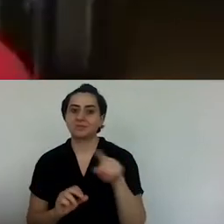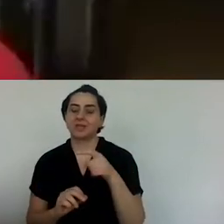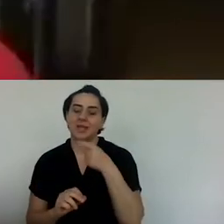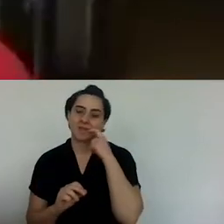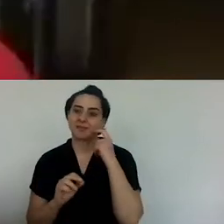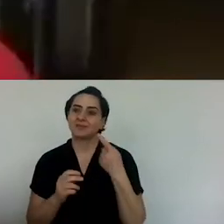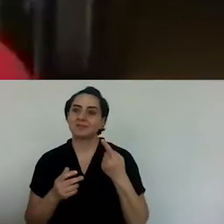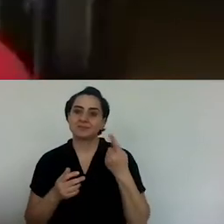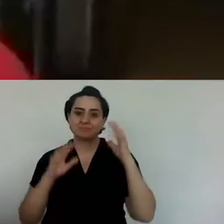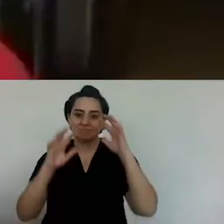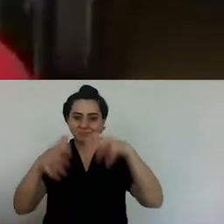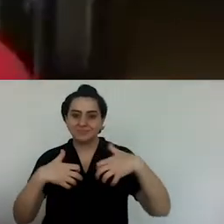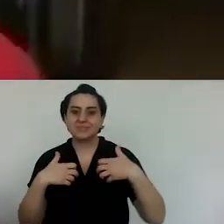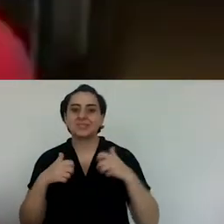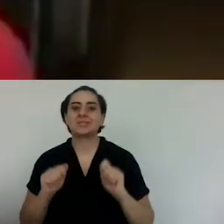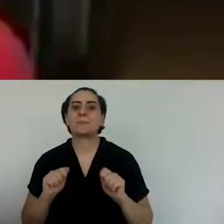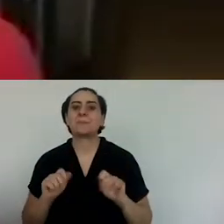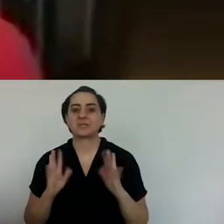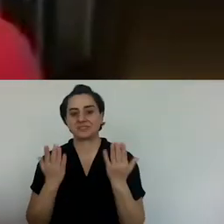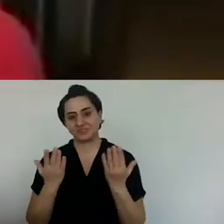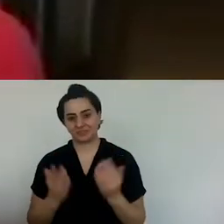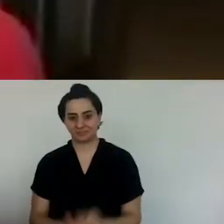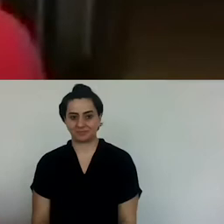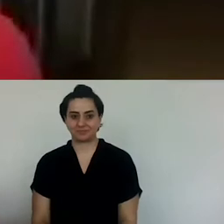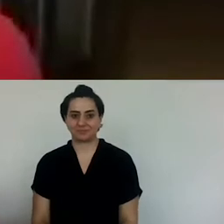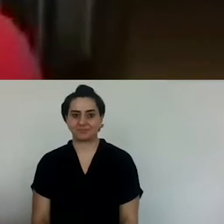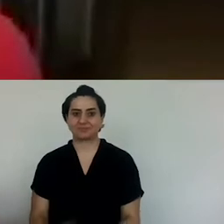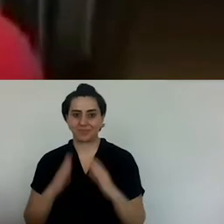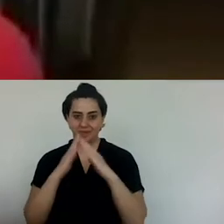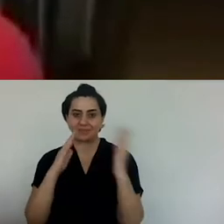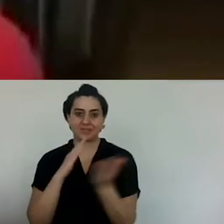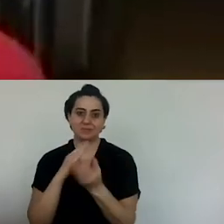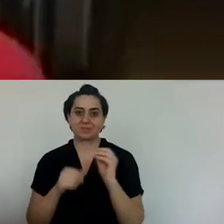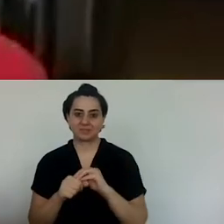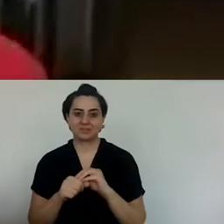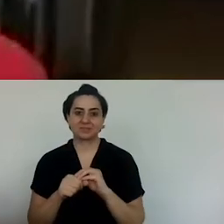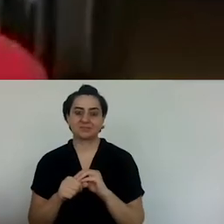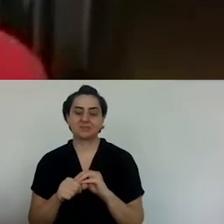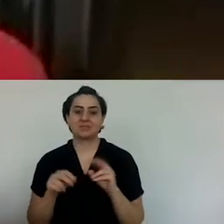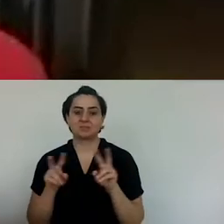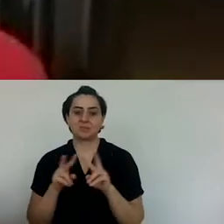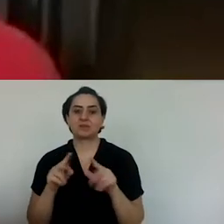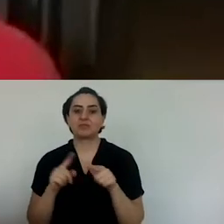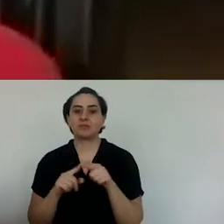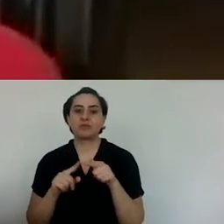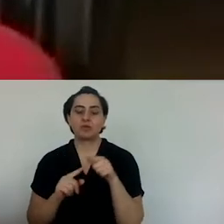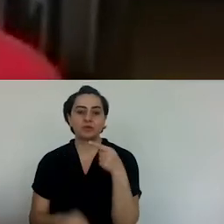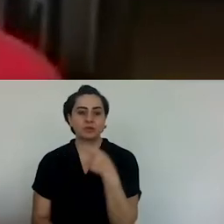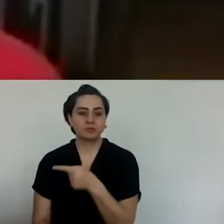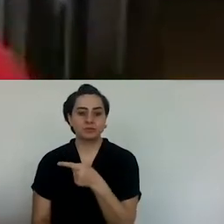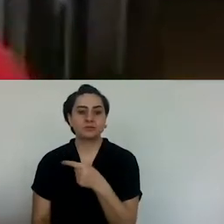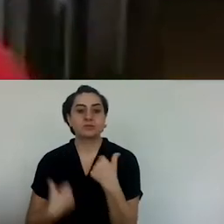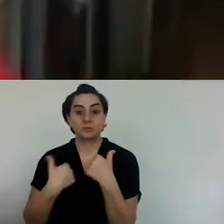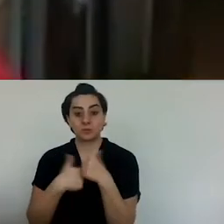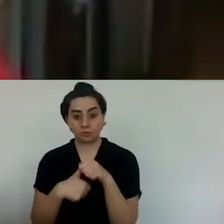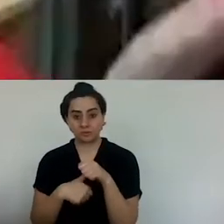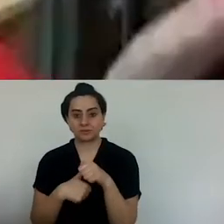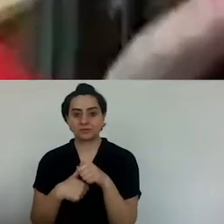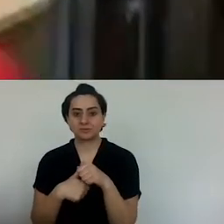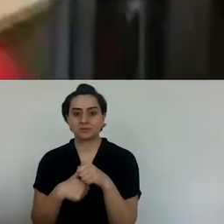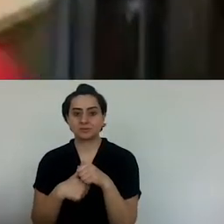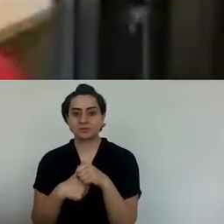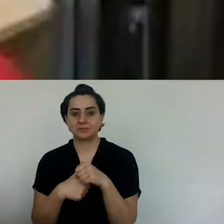contractors. And I hope that bulldozers are not going to be demolishing those places to build huge tall rise buildings.